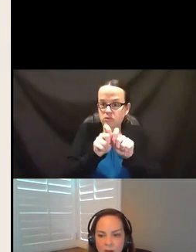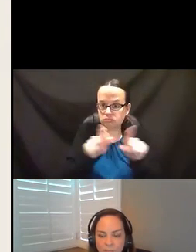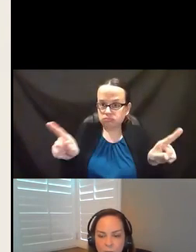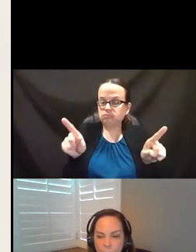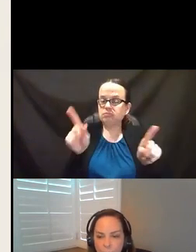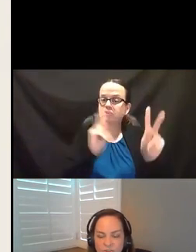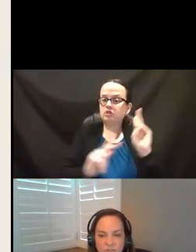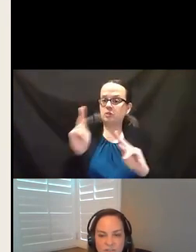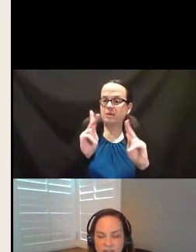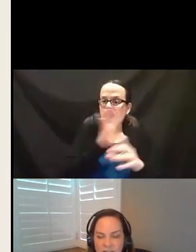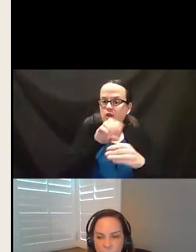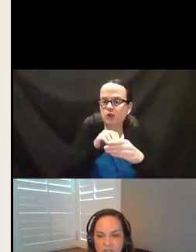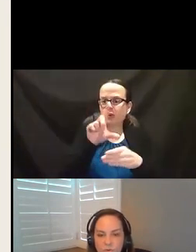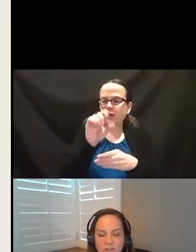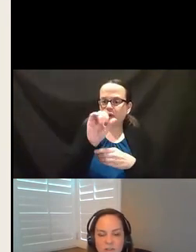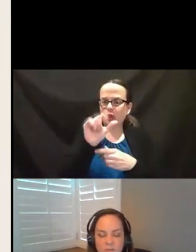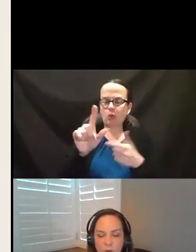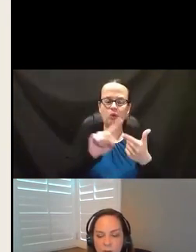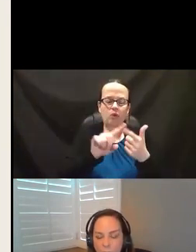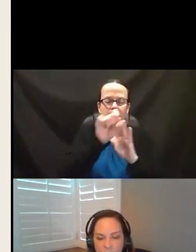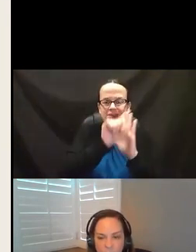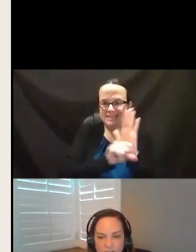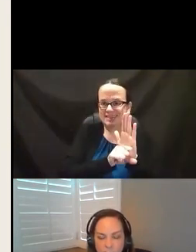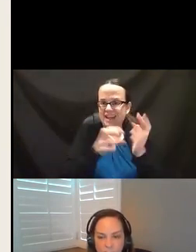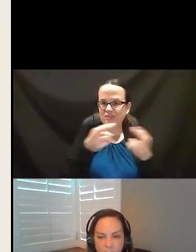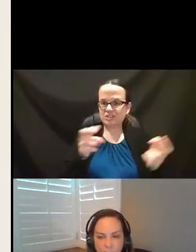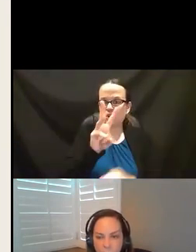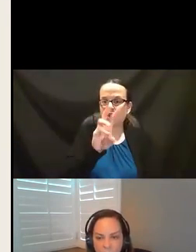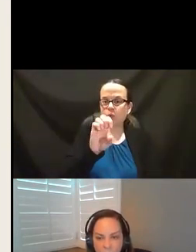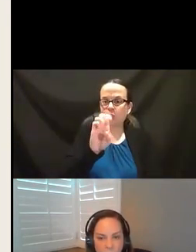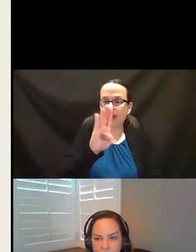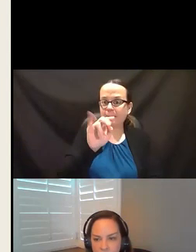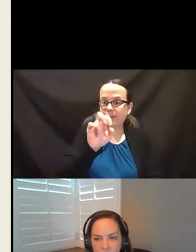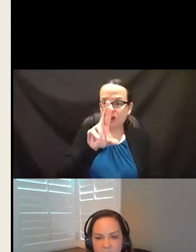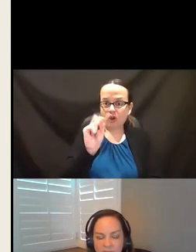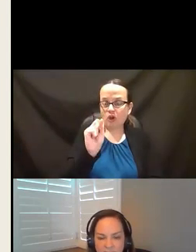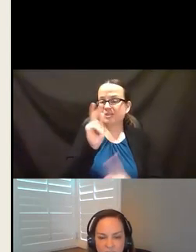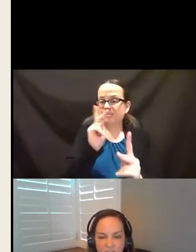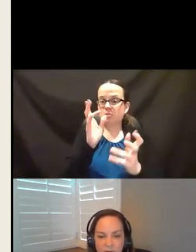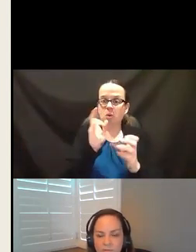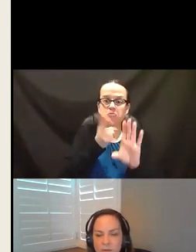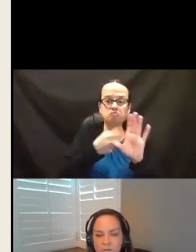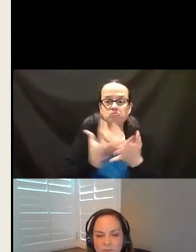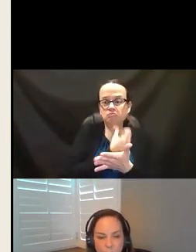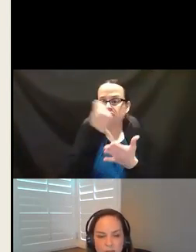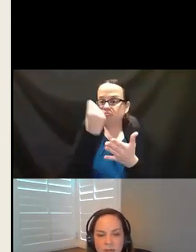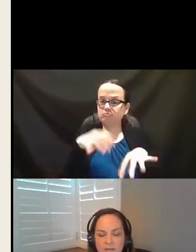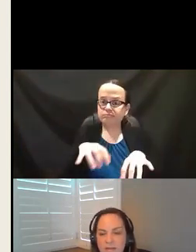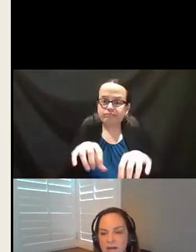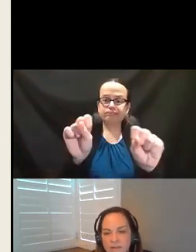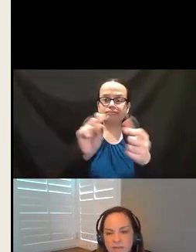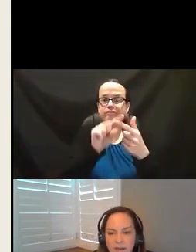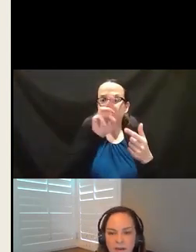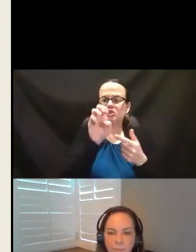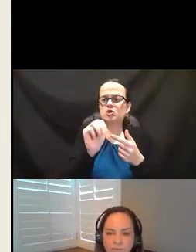local resources, state resources, webinars that people may want to take advantage of, Zoom meetings,